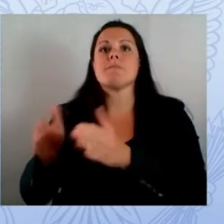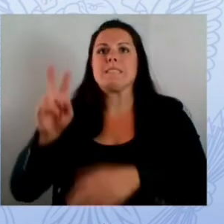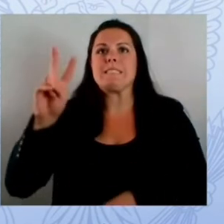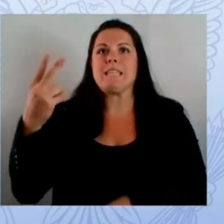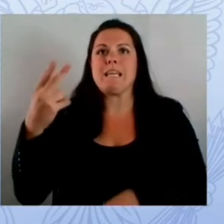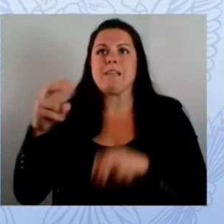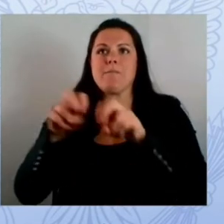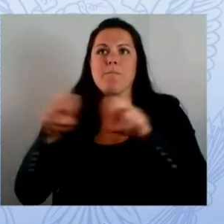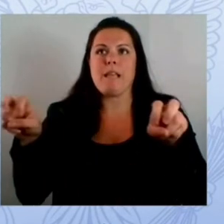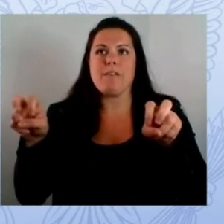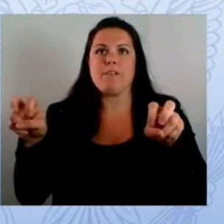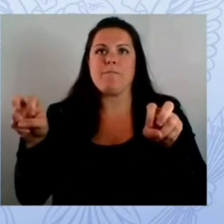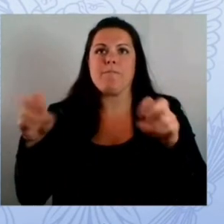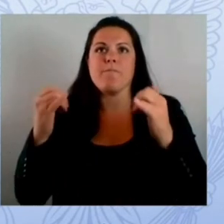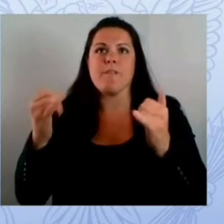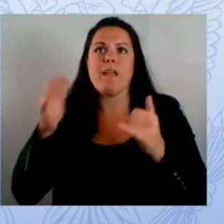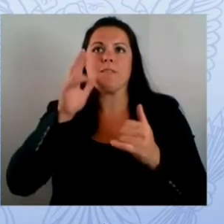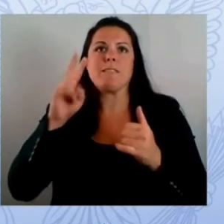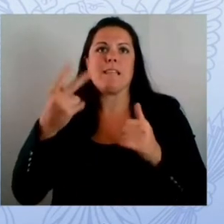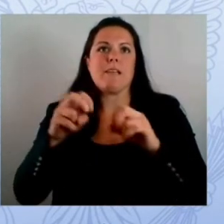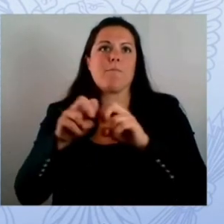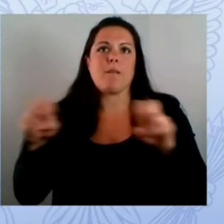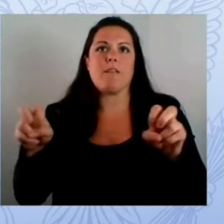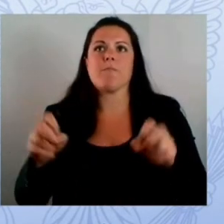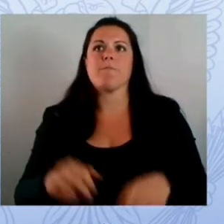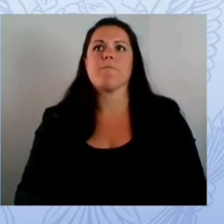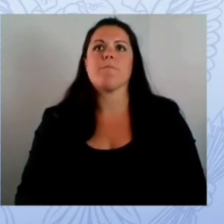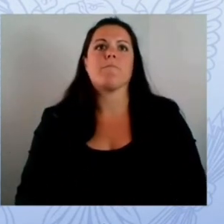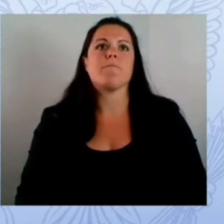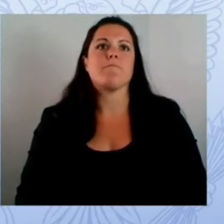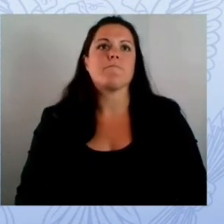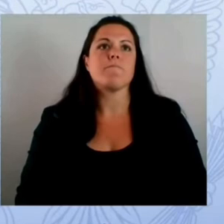all very much for the superb panel thank you